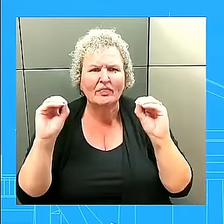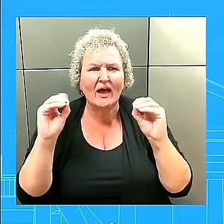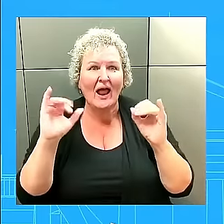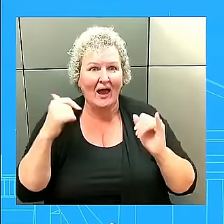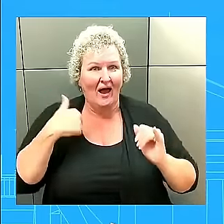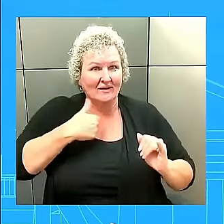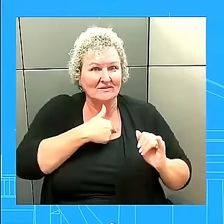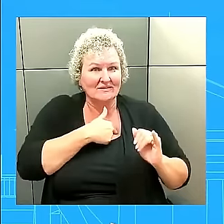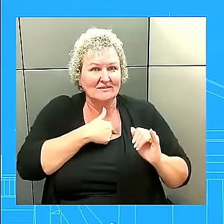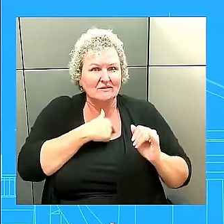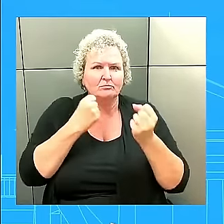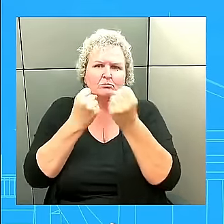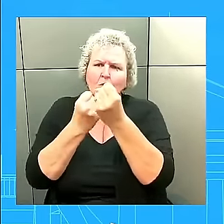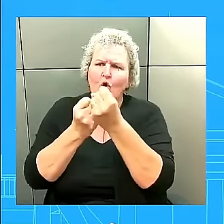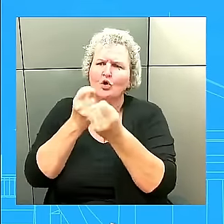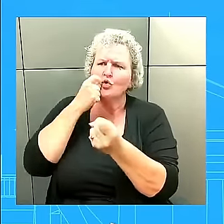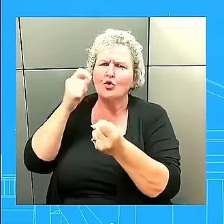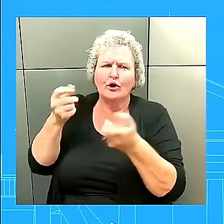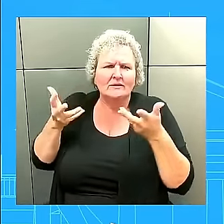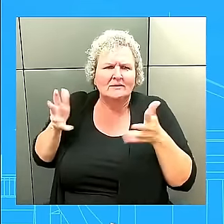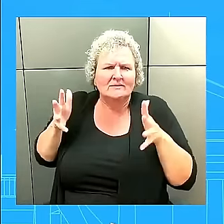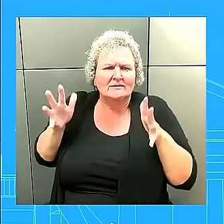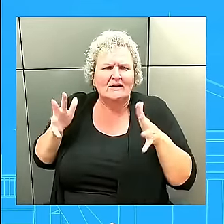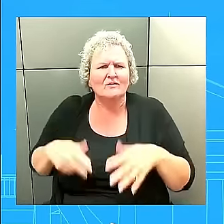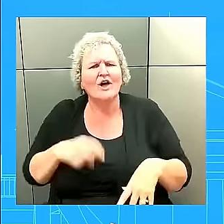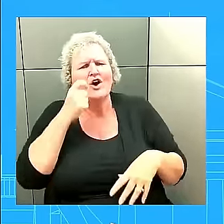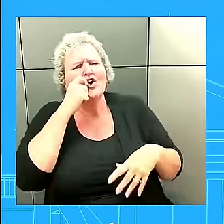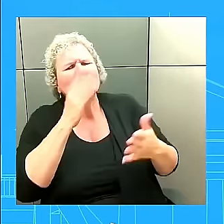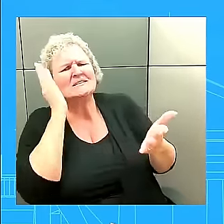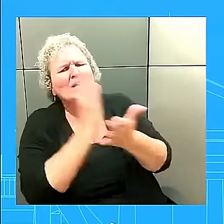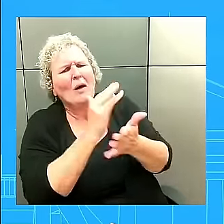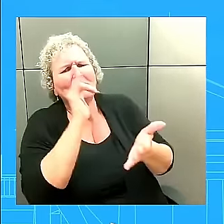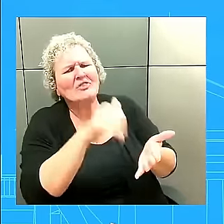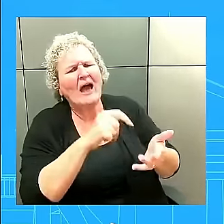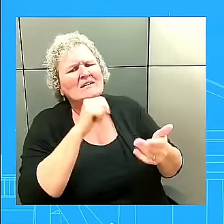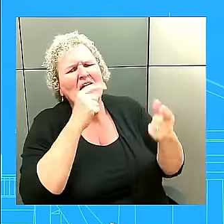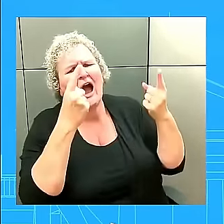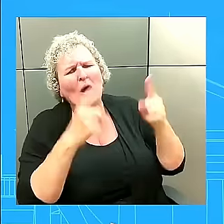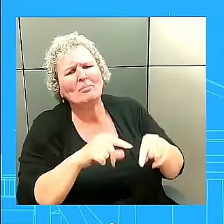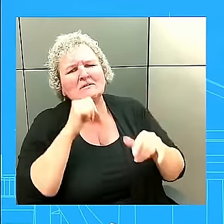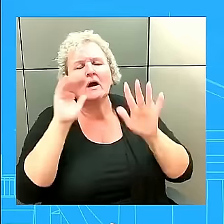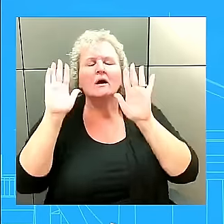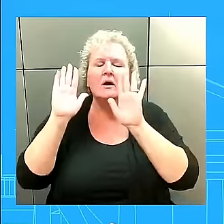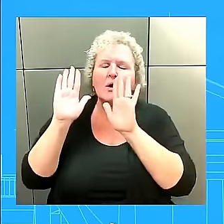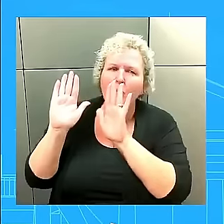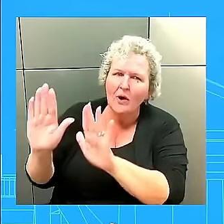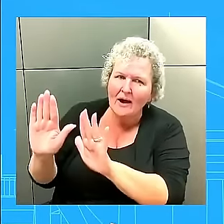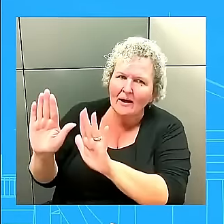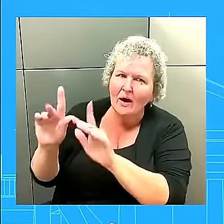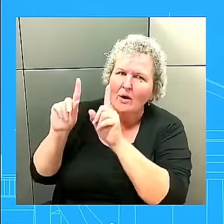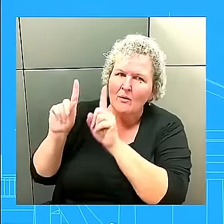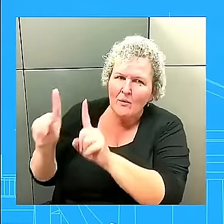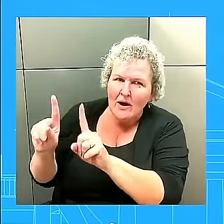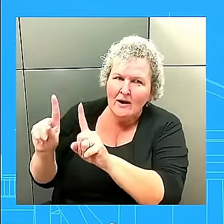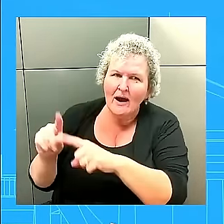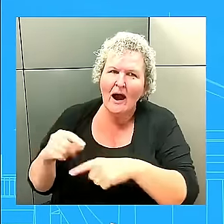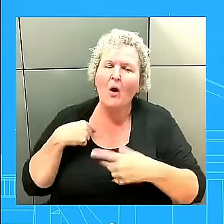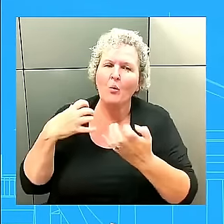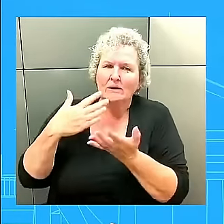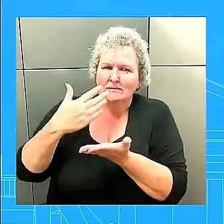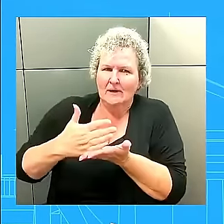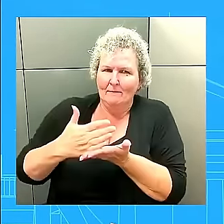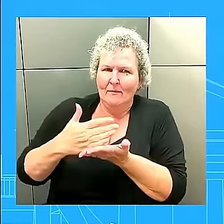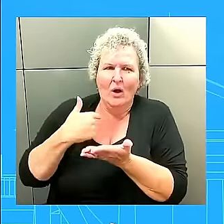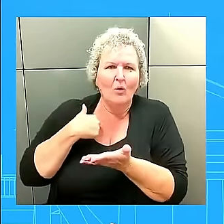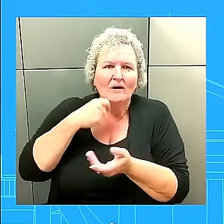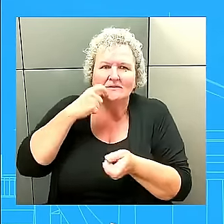me finish the second question. Then we'll get your third one. So let's not rewrite history. The United States didn't sit idly by here. We've been